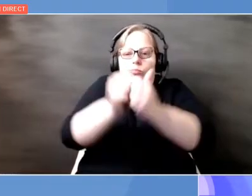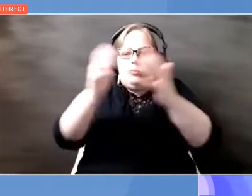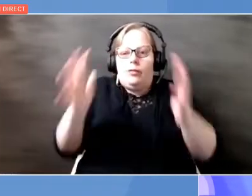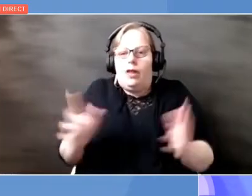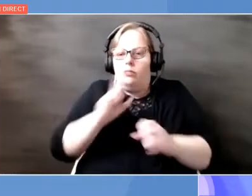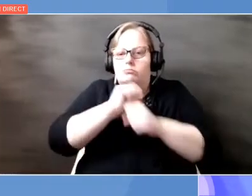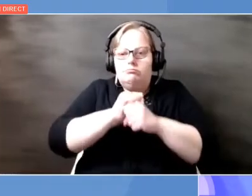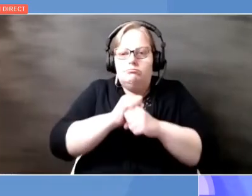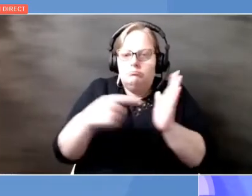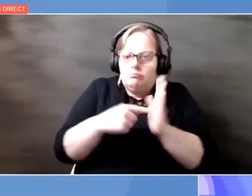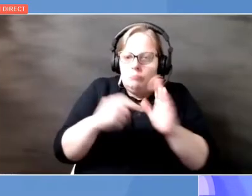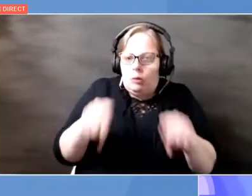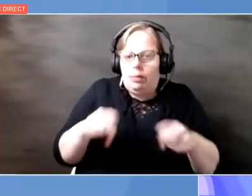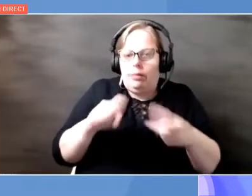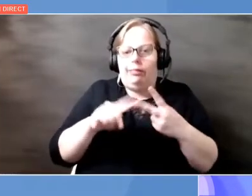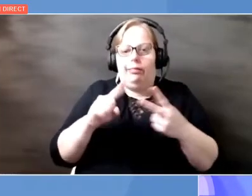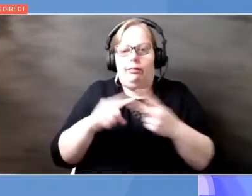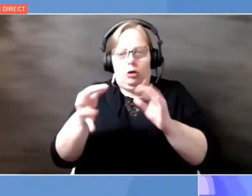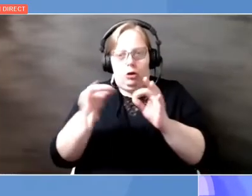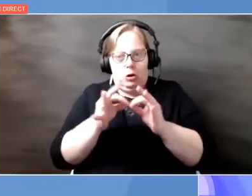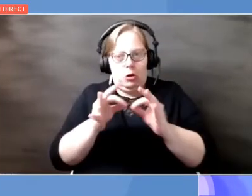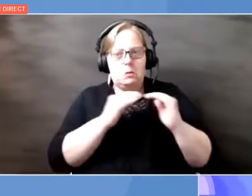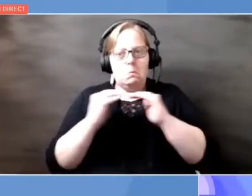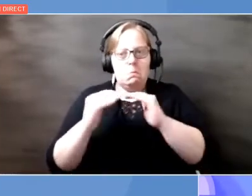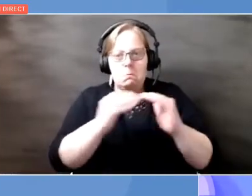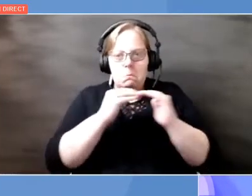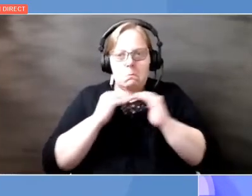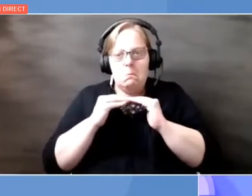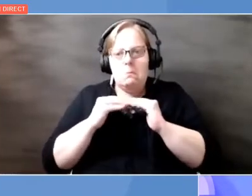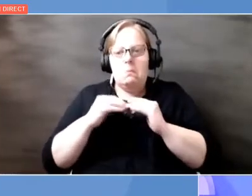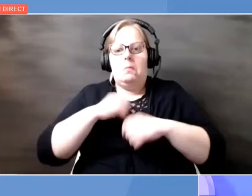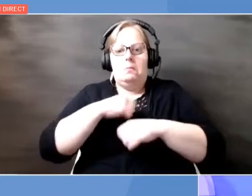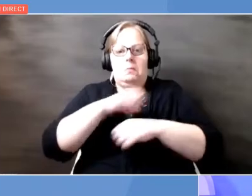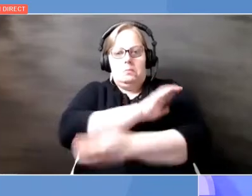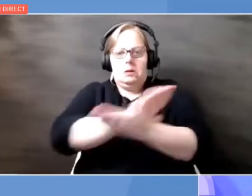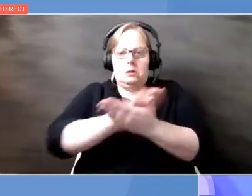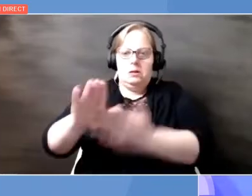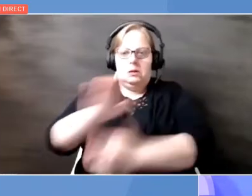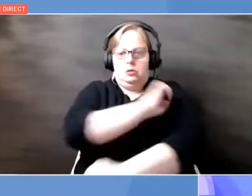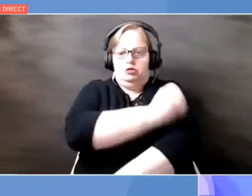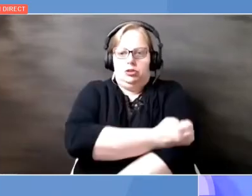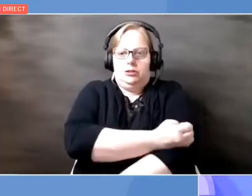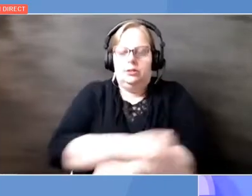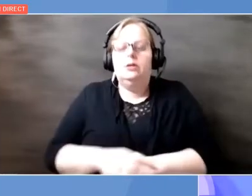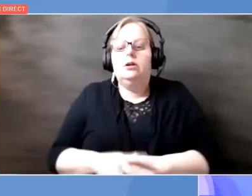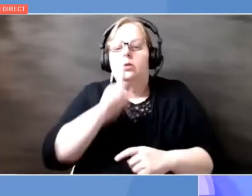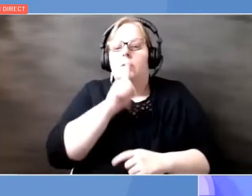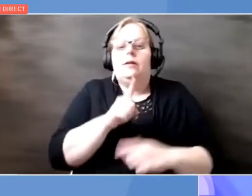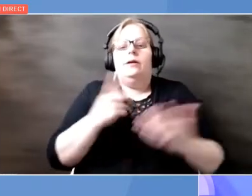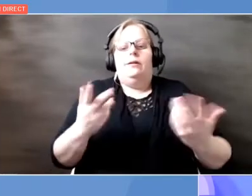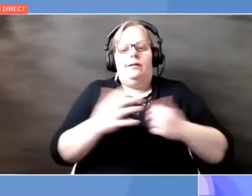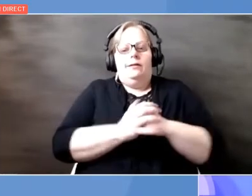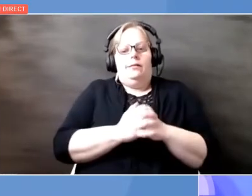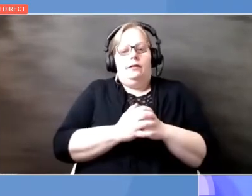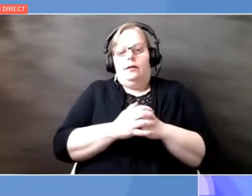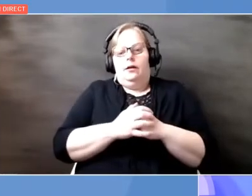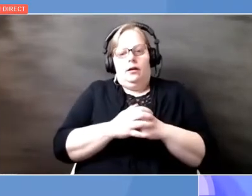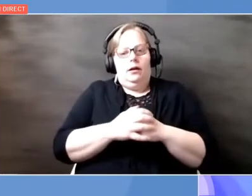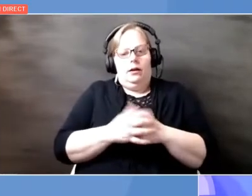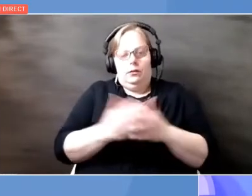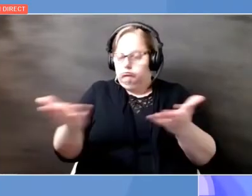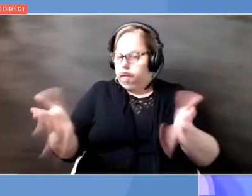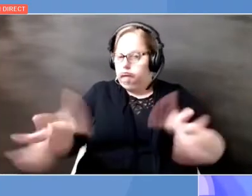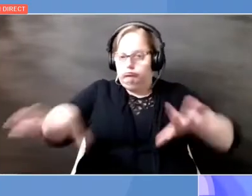renewables. So, from that perspective, I very much welcome the Inflation Reduction Act